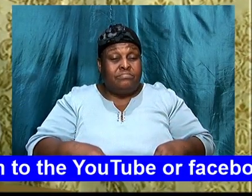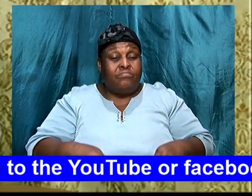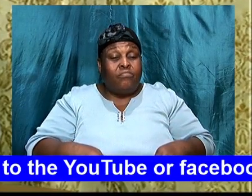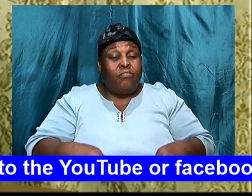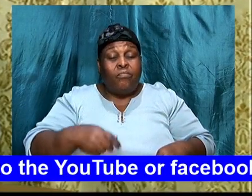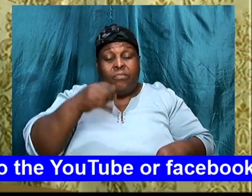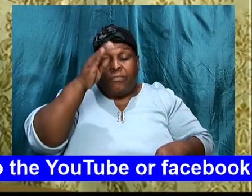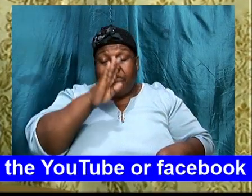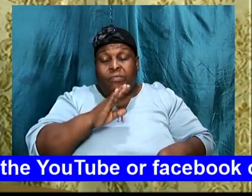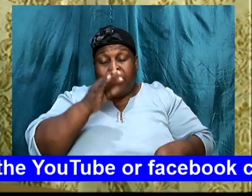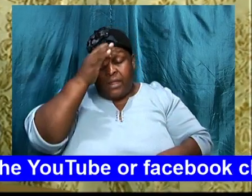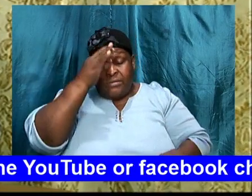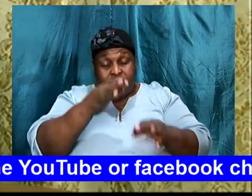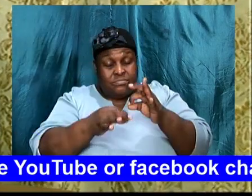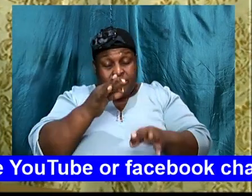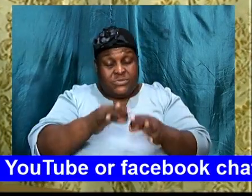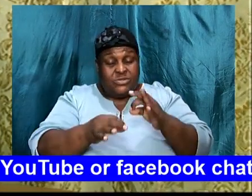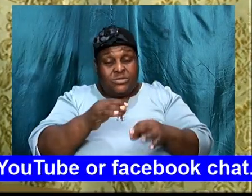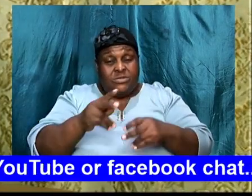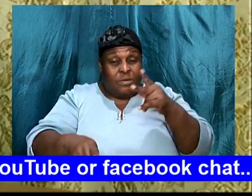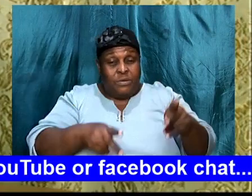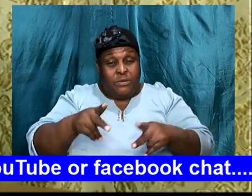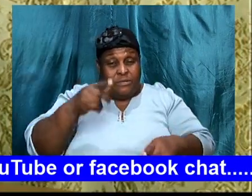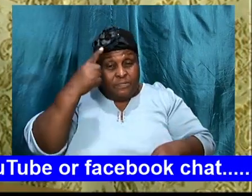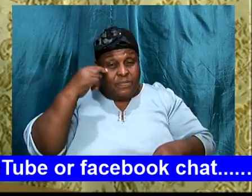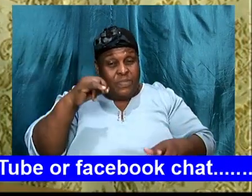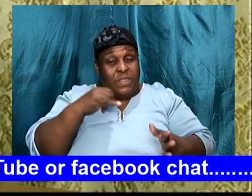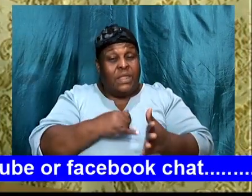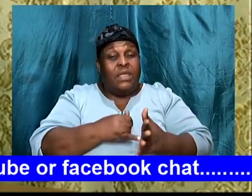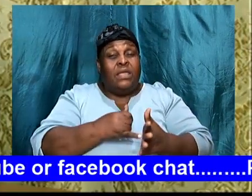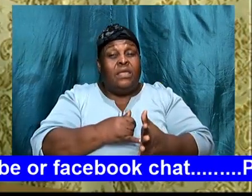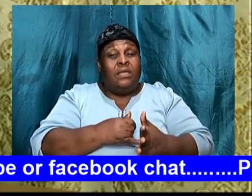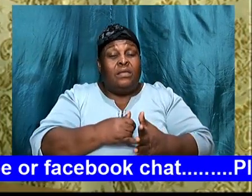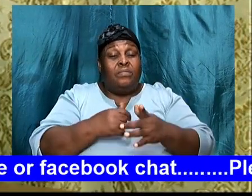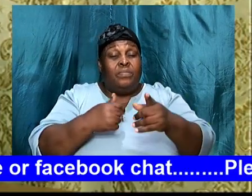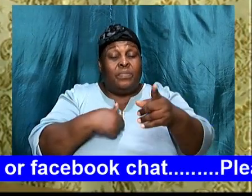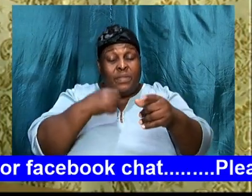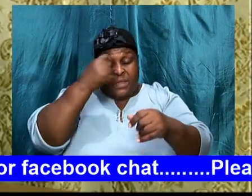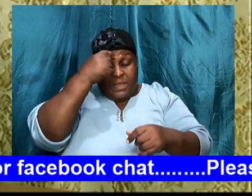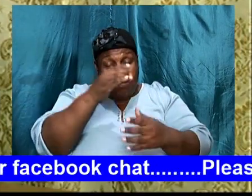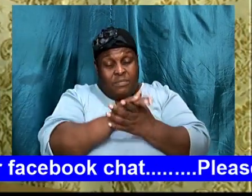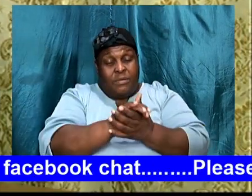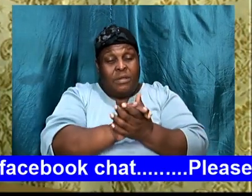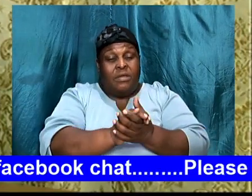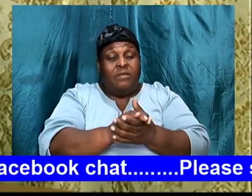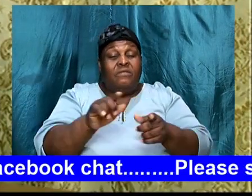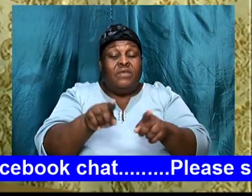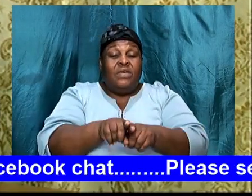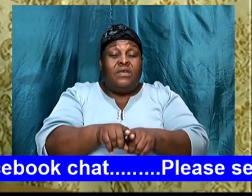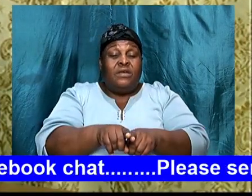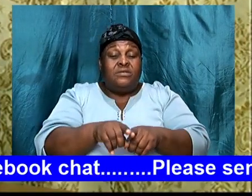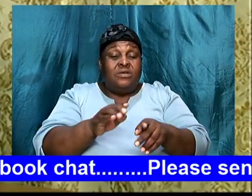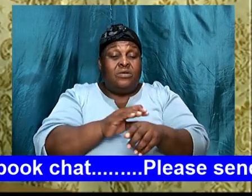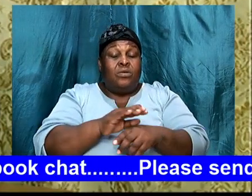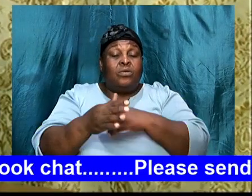judged the people for it, so it is, I believe that if, as a nation,